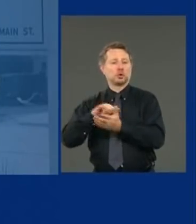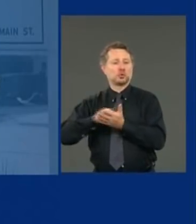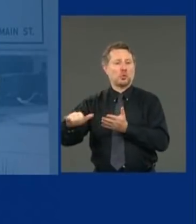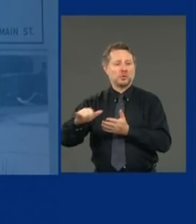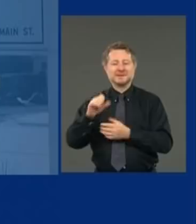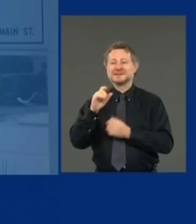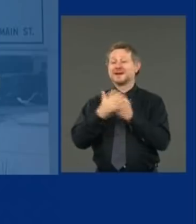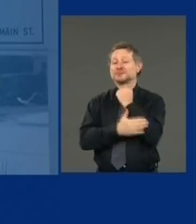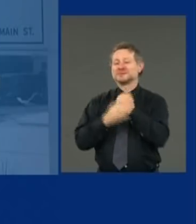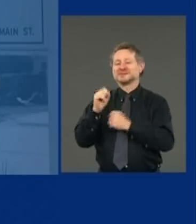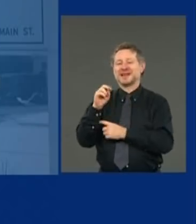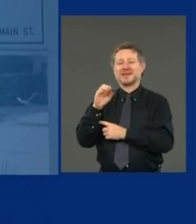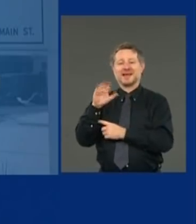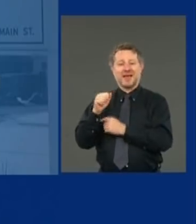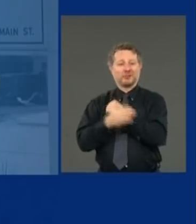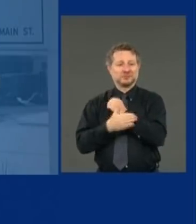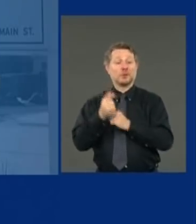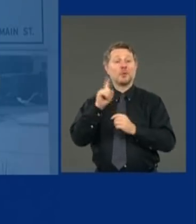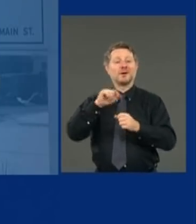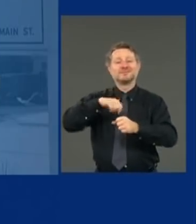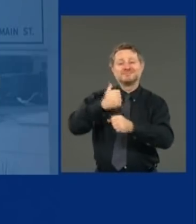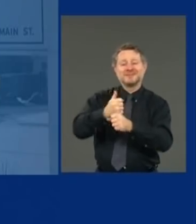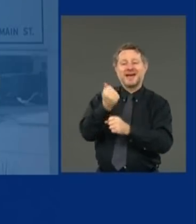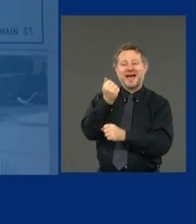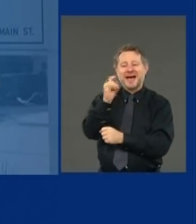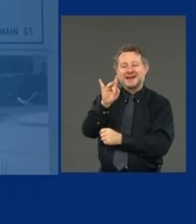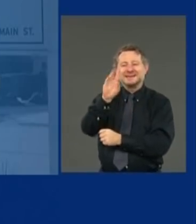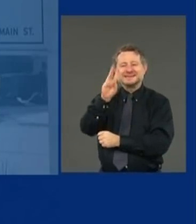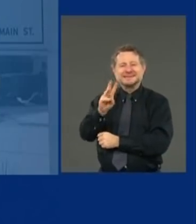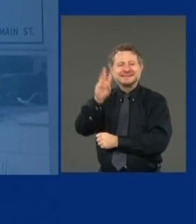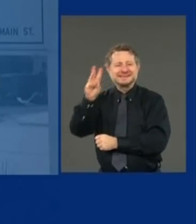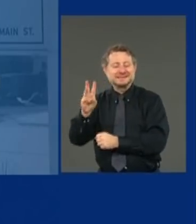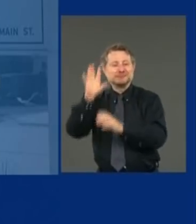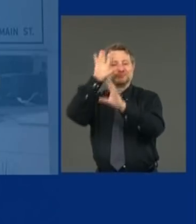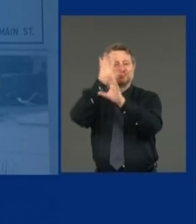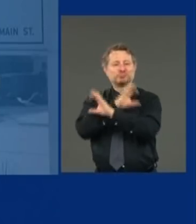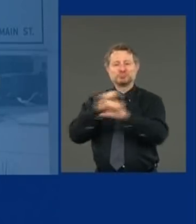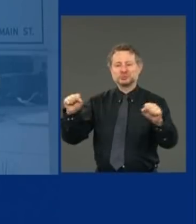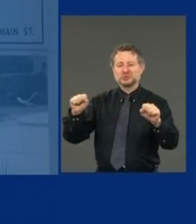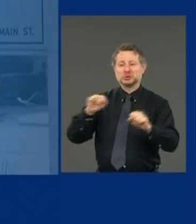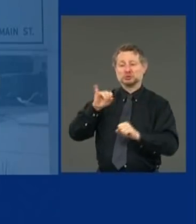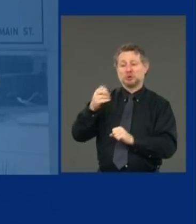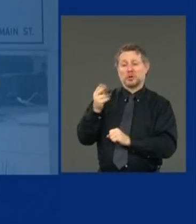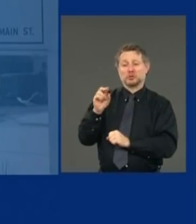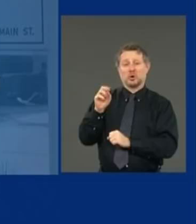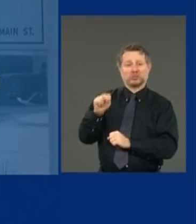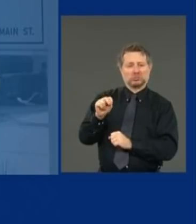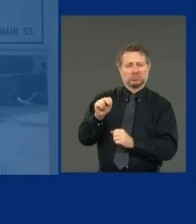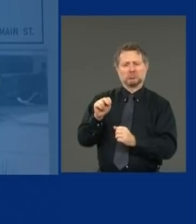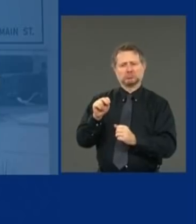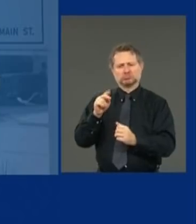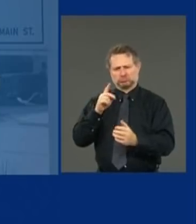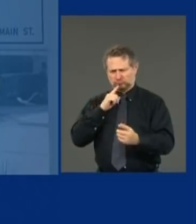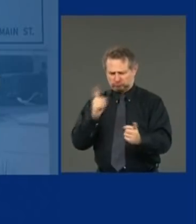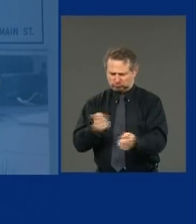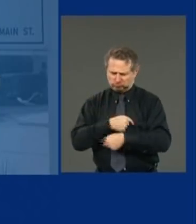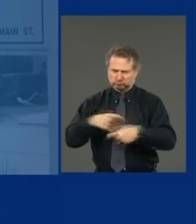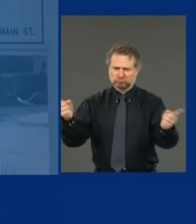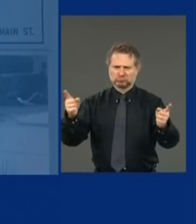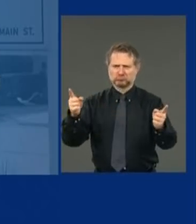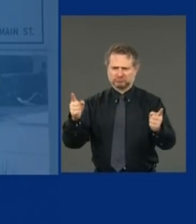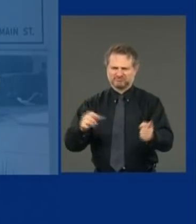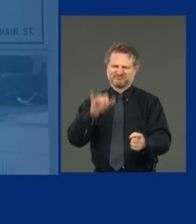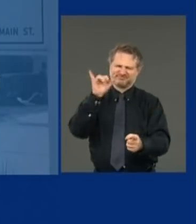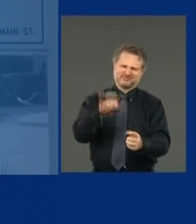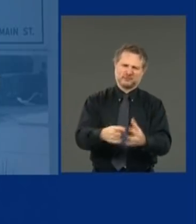President Johnson declared Waterloo, New York the birthplace of the Memorial Day parade. And as you are a press corps